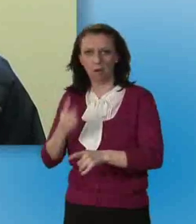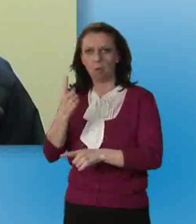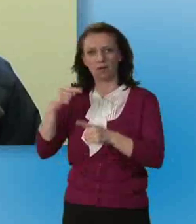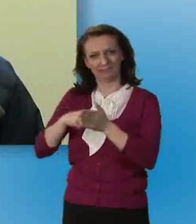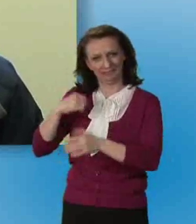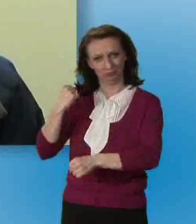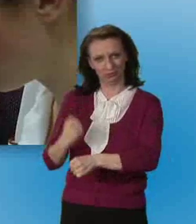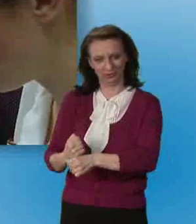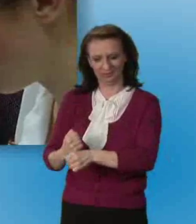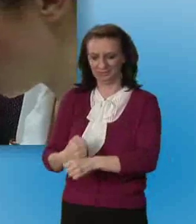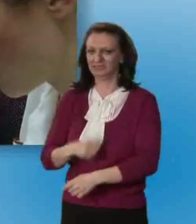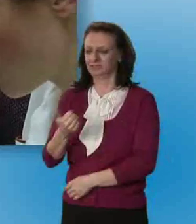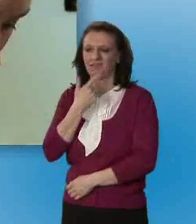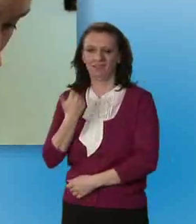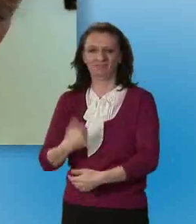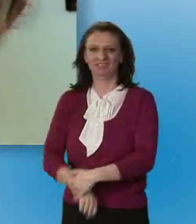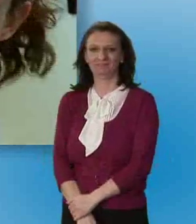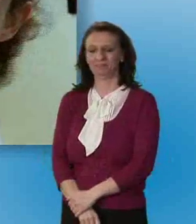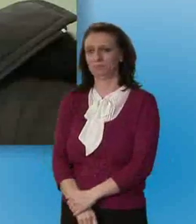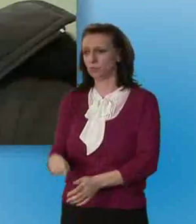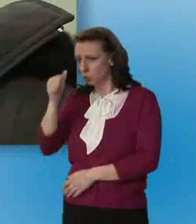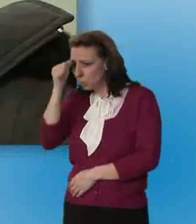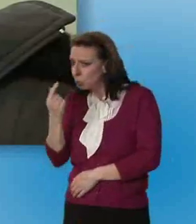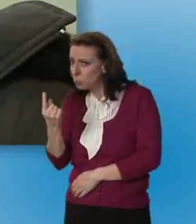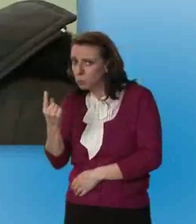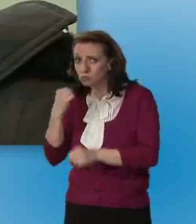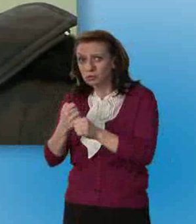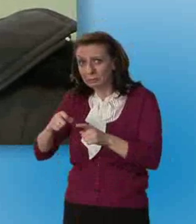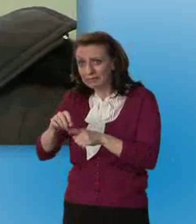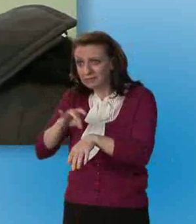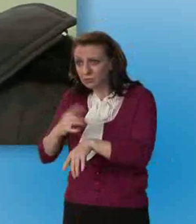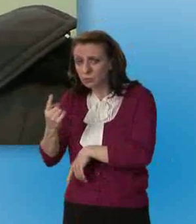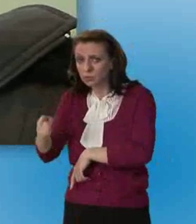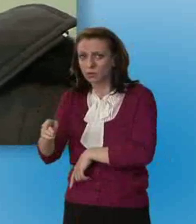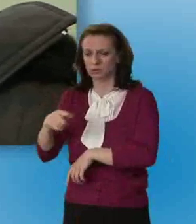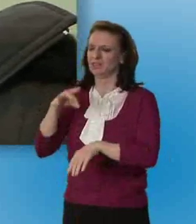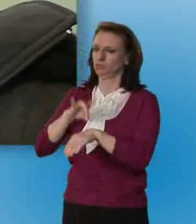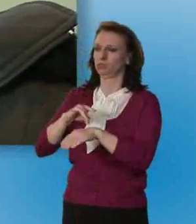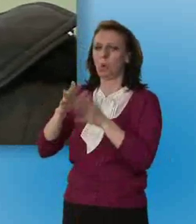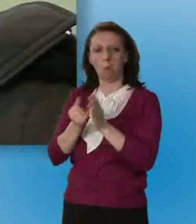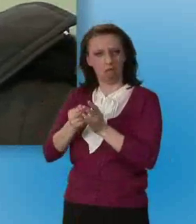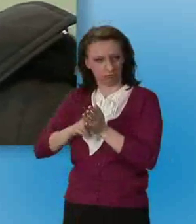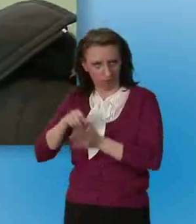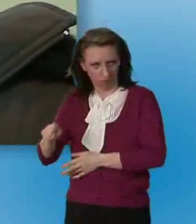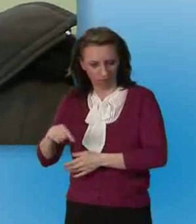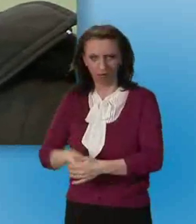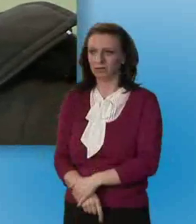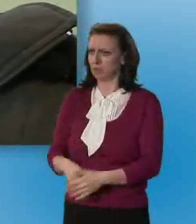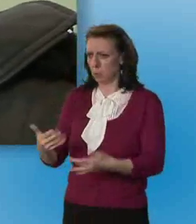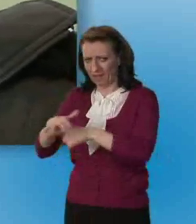1TG. Lovely. And do you know who your GP is? Dr Walton. And which practice is that?